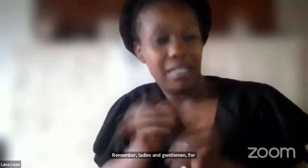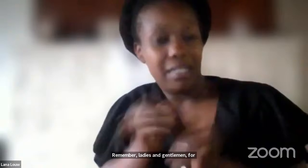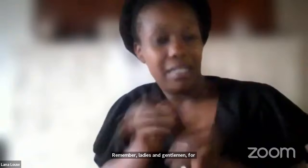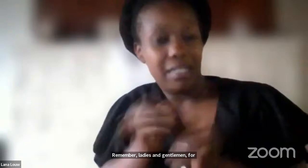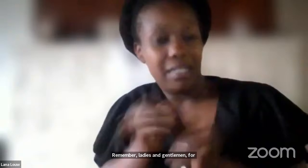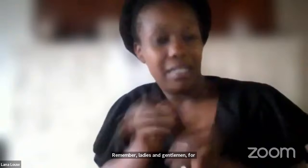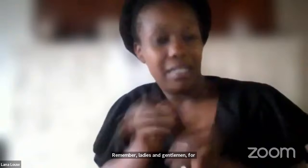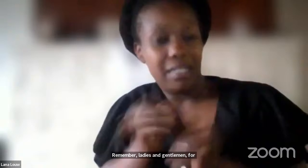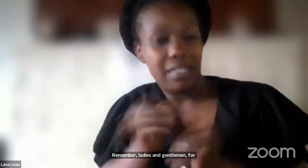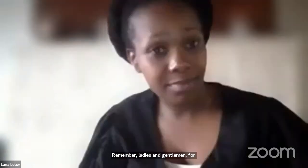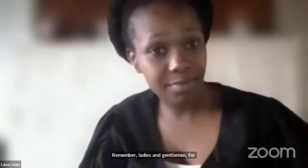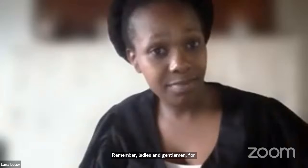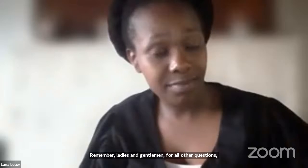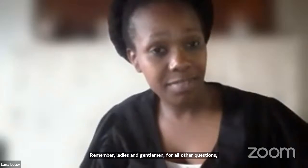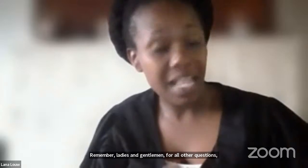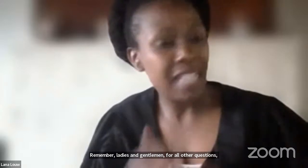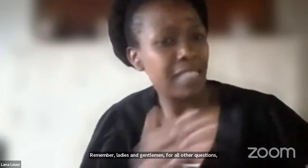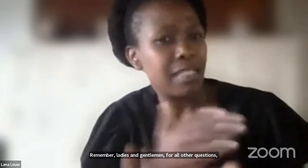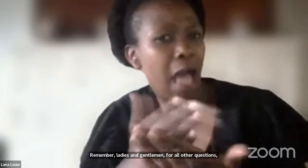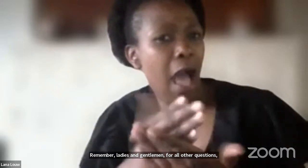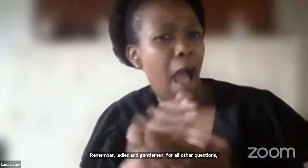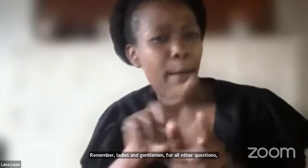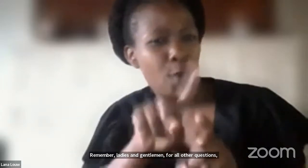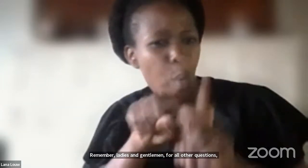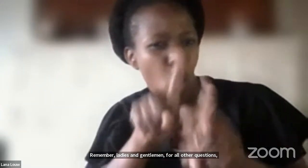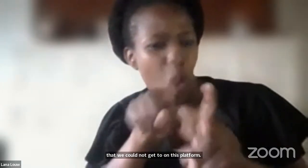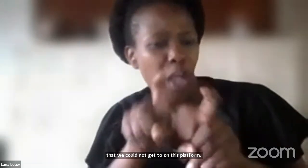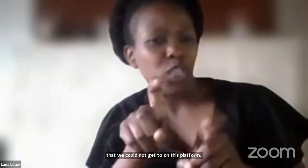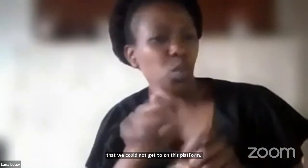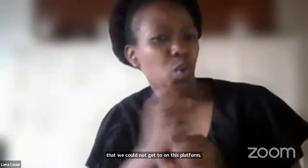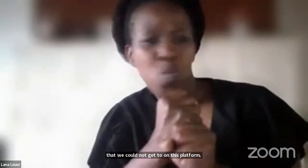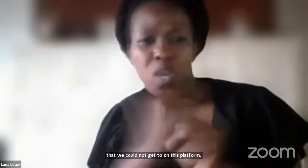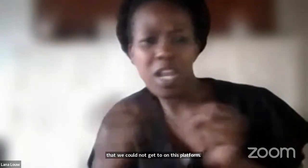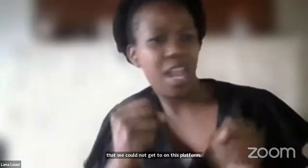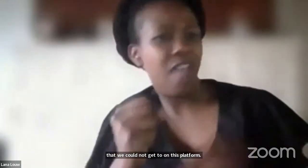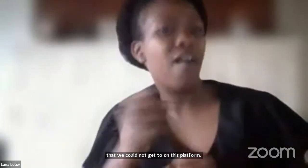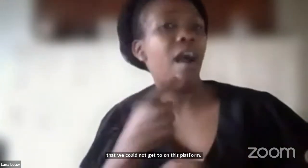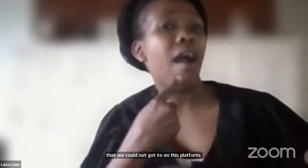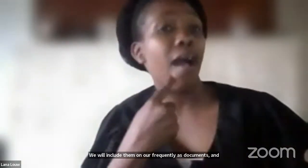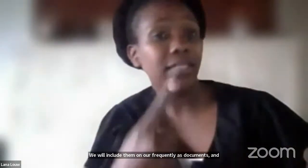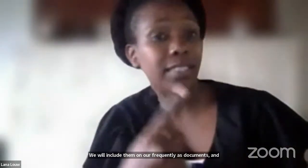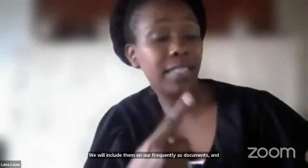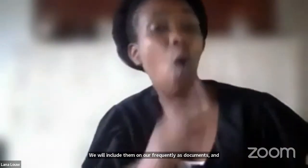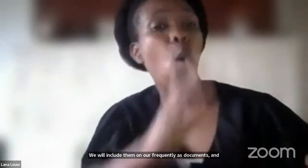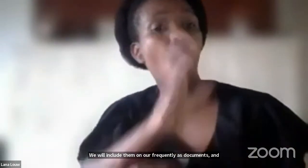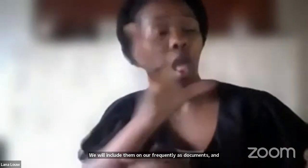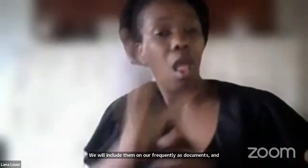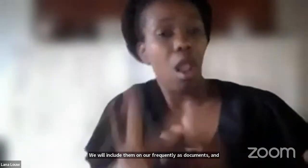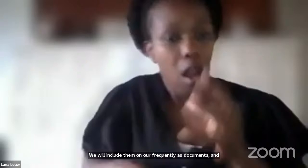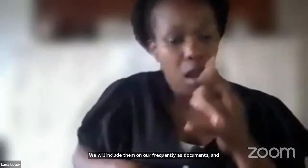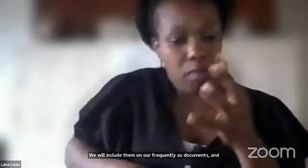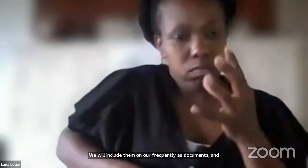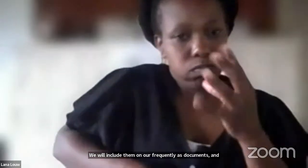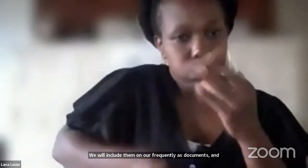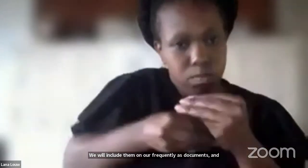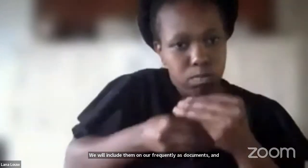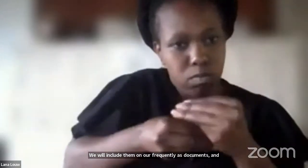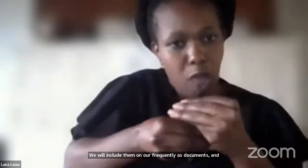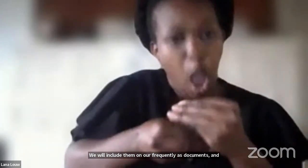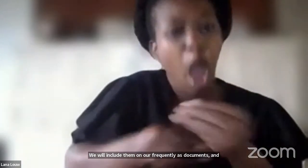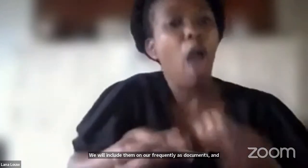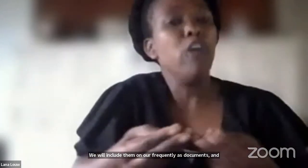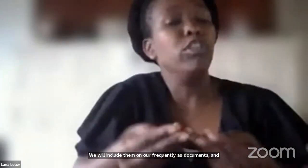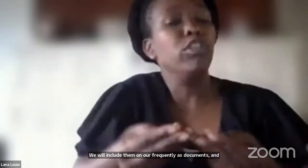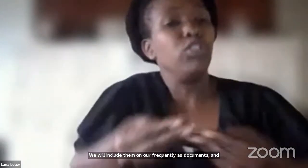this platform, we will include them on our frequently asked documents. And the documents will be placed on the SAS website